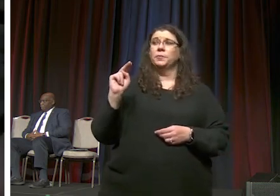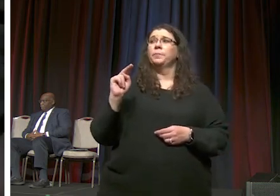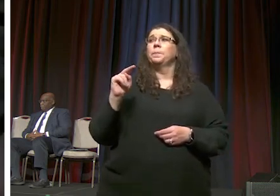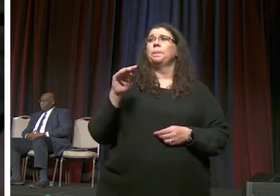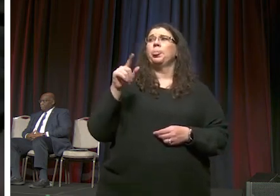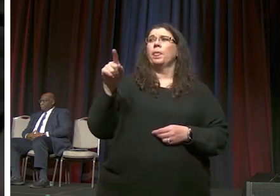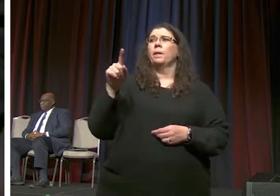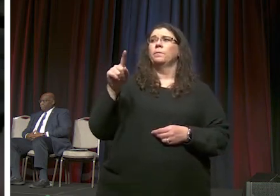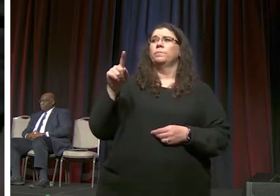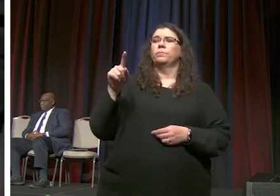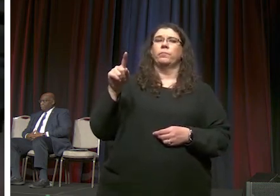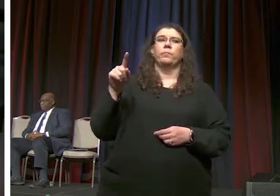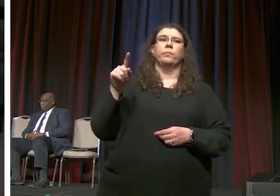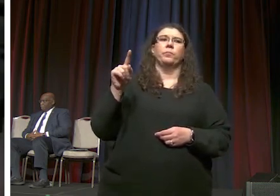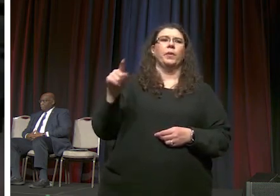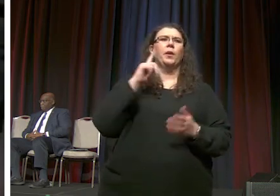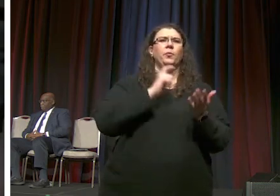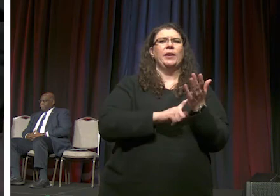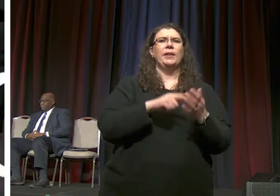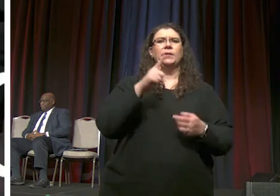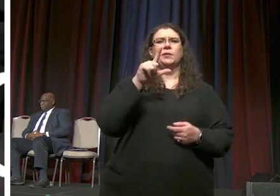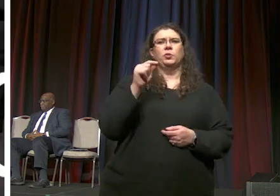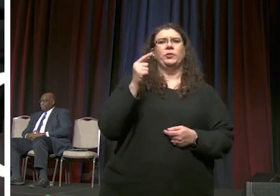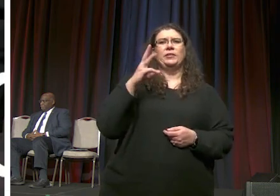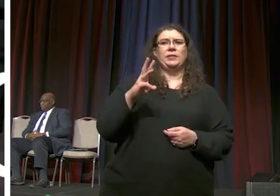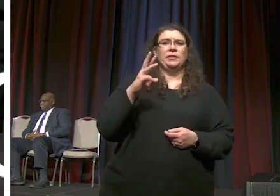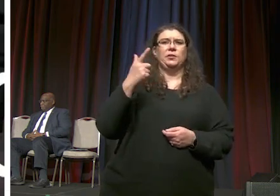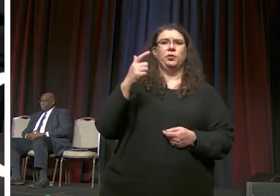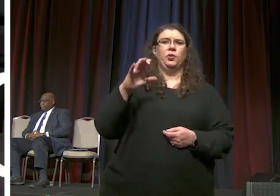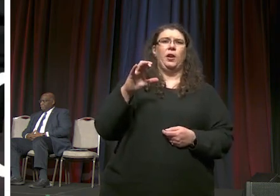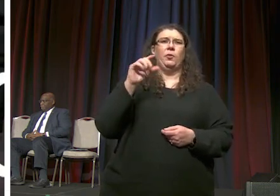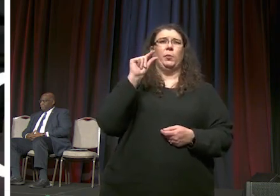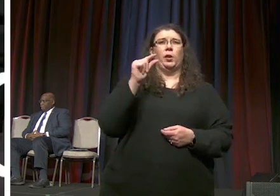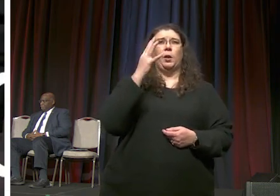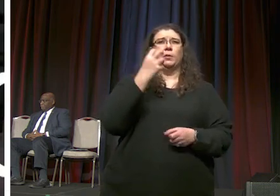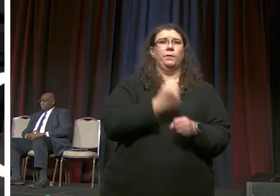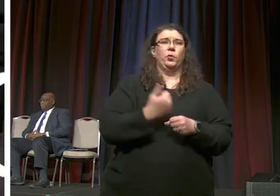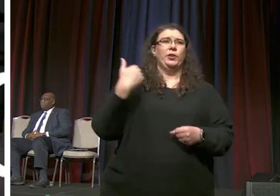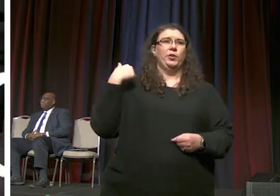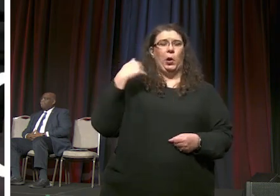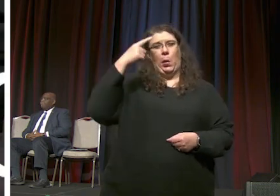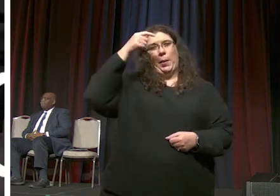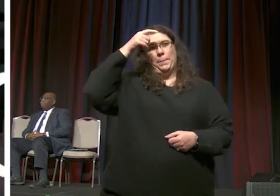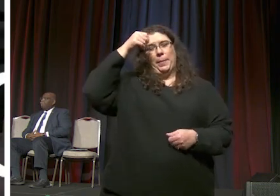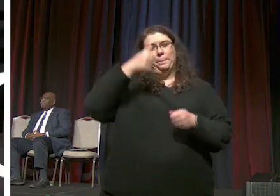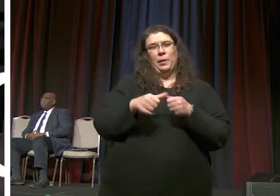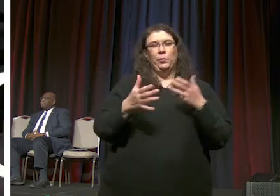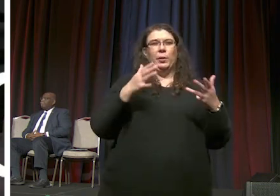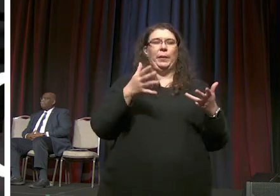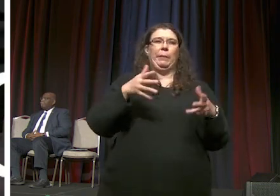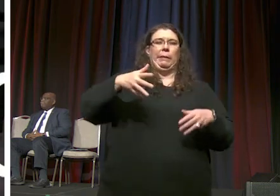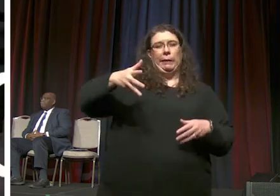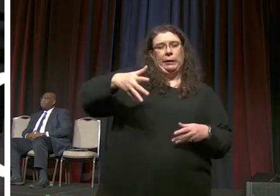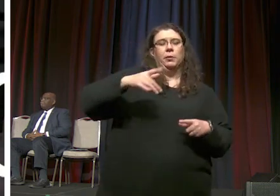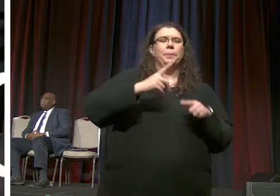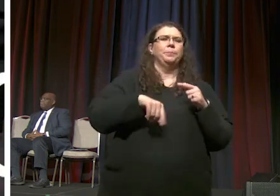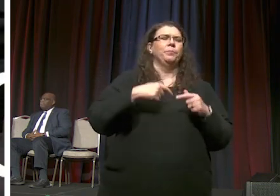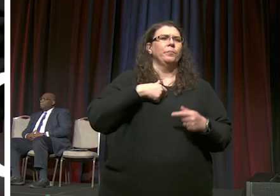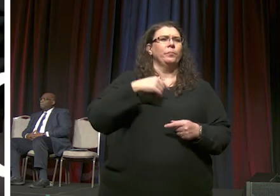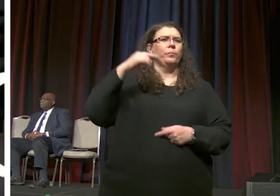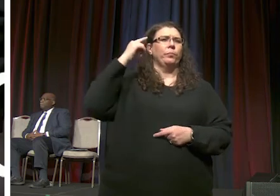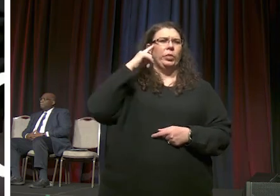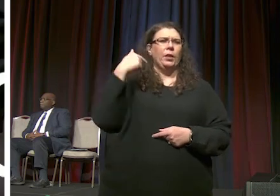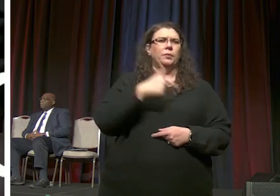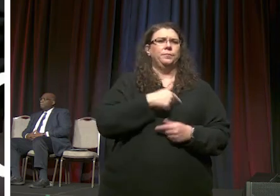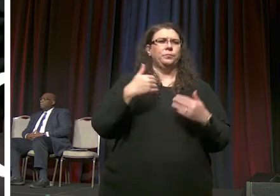you i recognize the 2016 general conference was almost four years ago and my memory might be failing me but if i remember correctly i i thought that